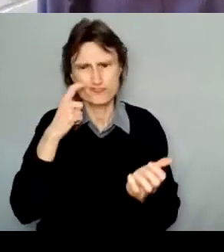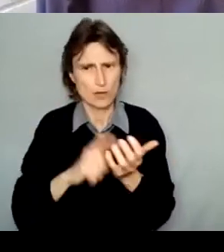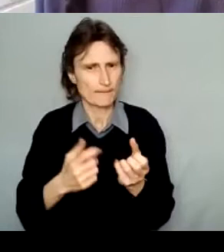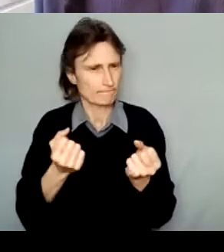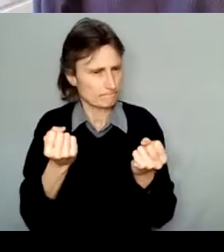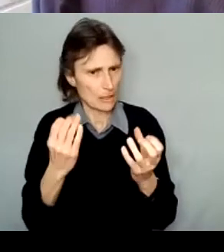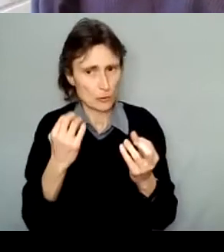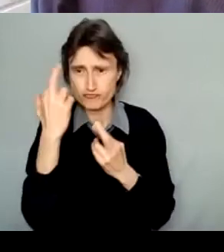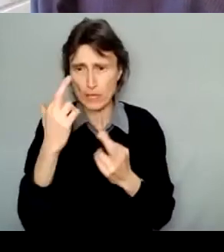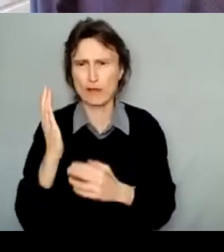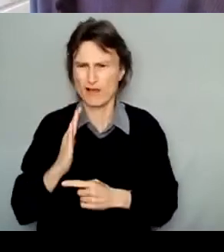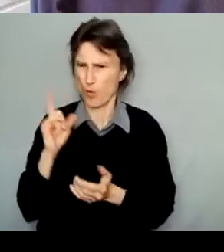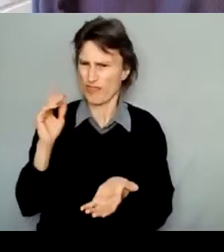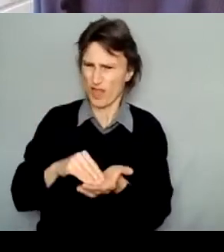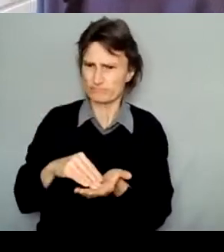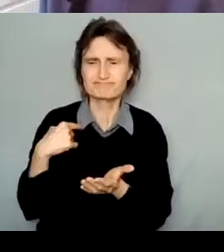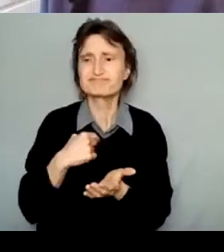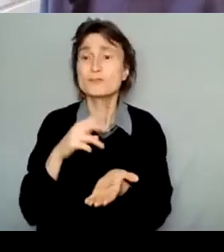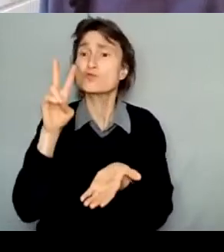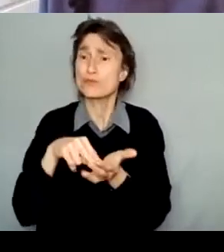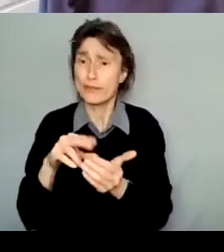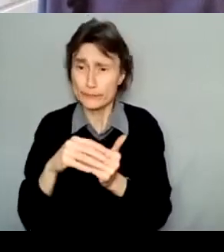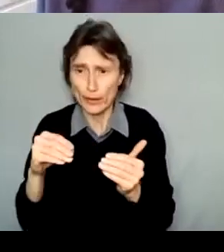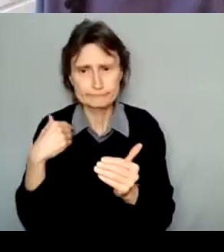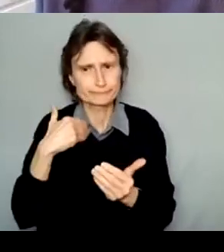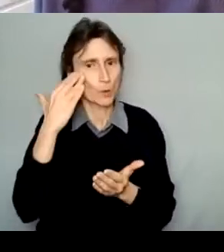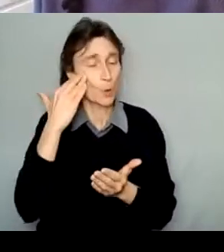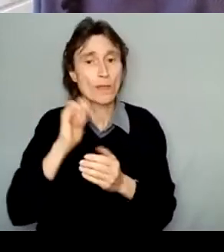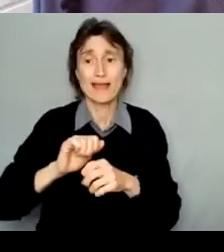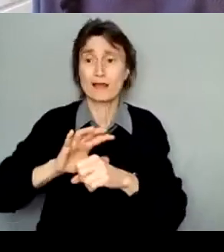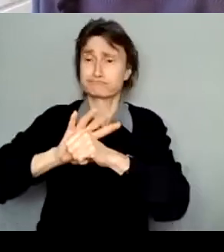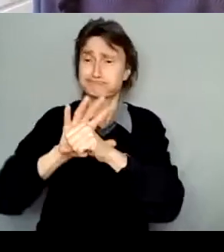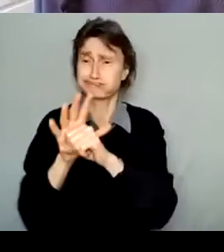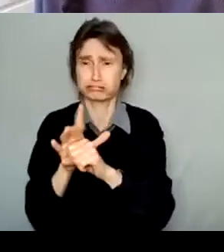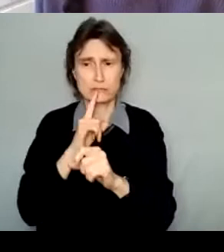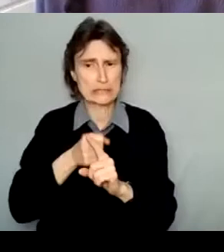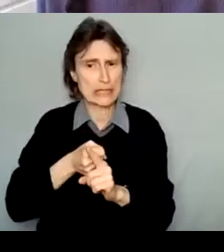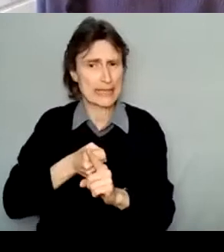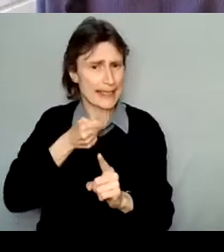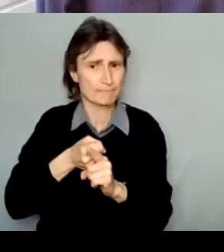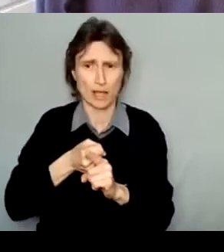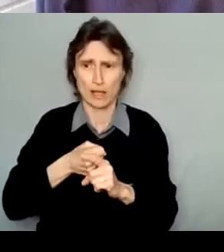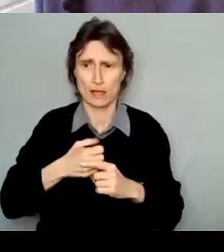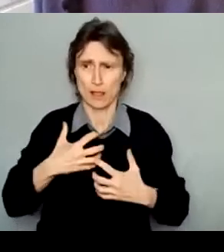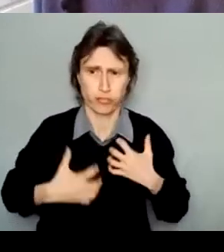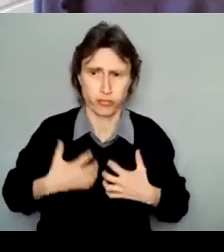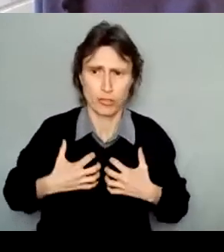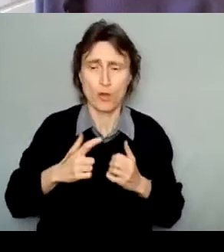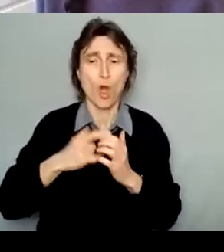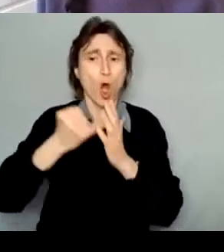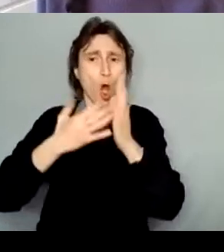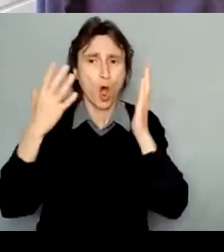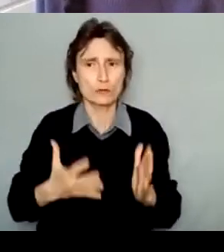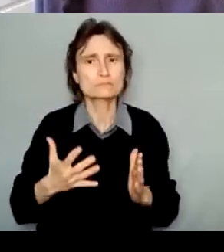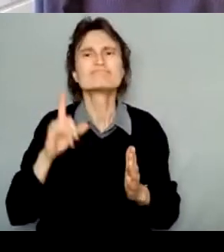things, but primarily the impact the pandemic has had on artists and their ability to make and share work in an online or digital